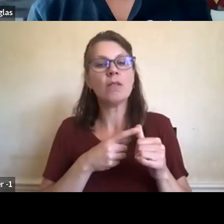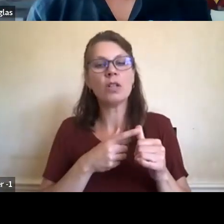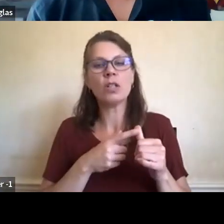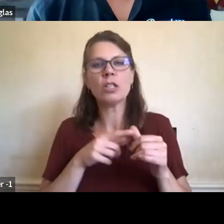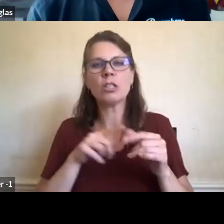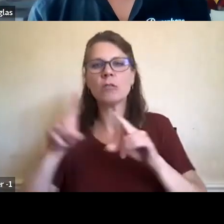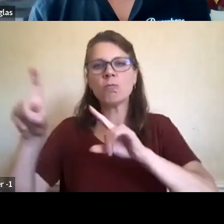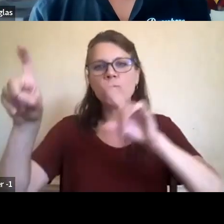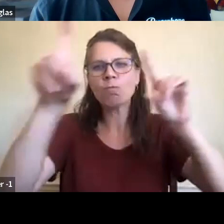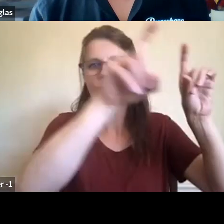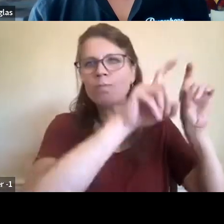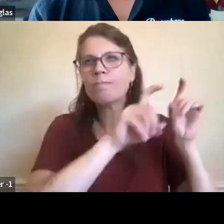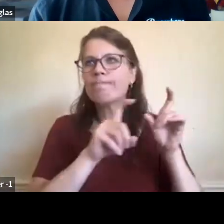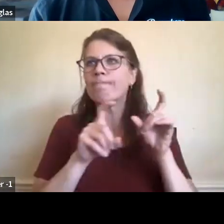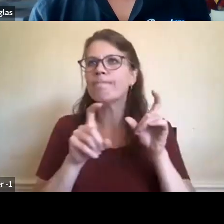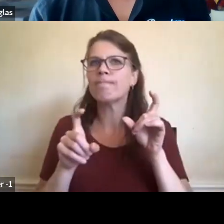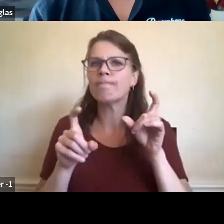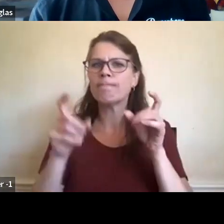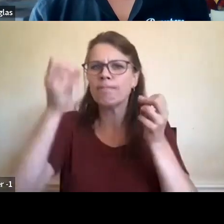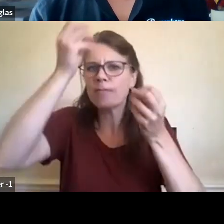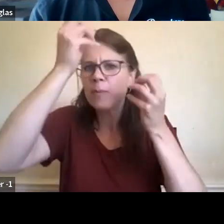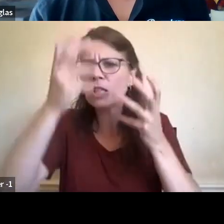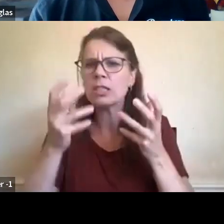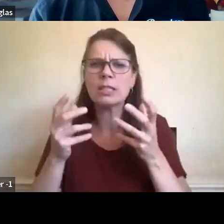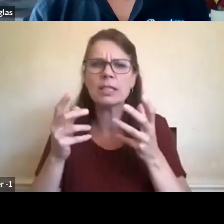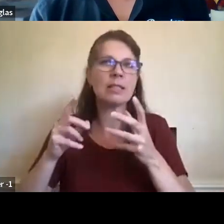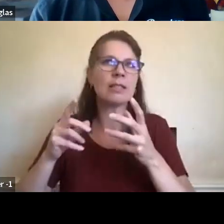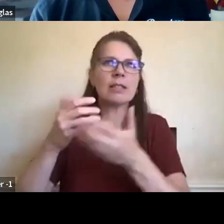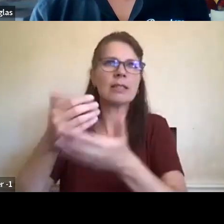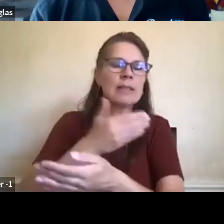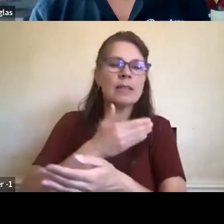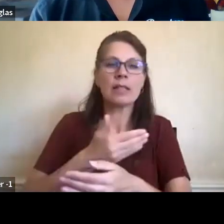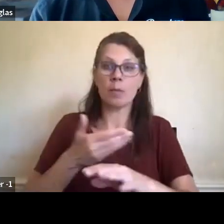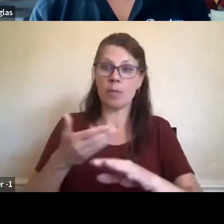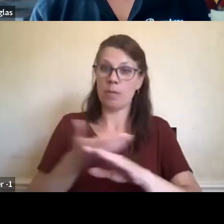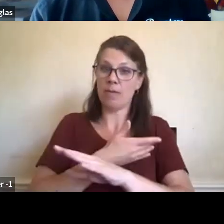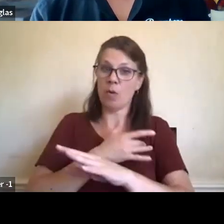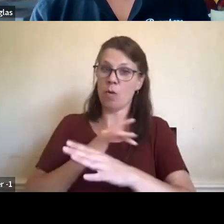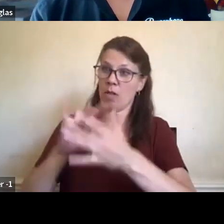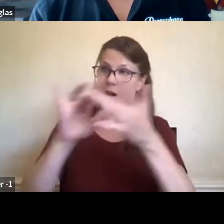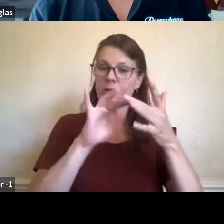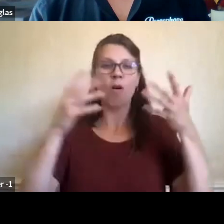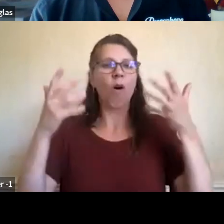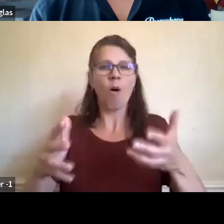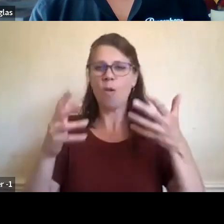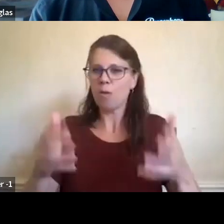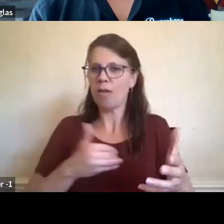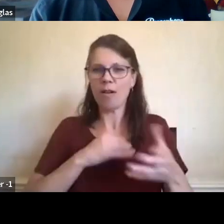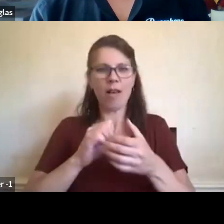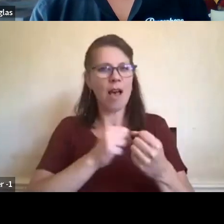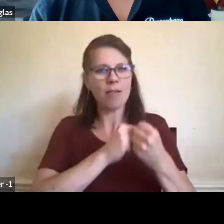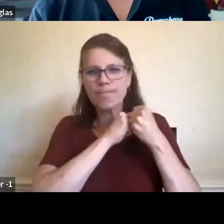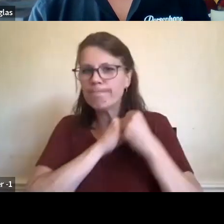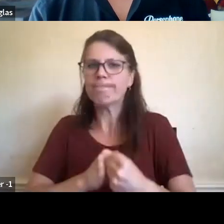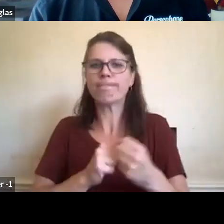information, you know, prior to contact, these relationships were strong. You know, we had family ties